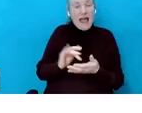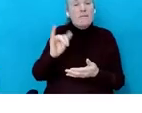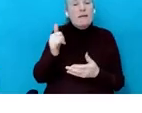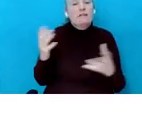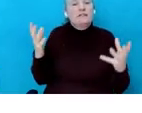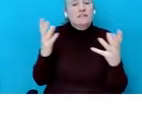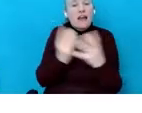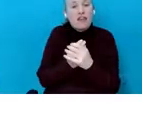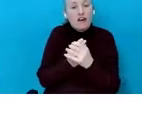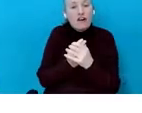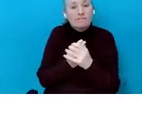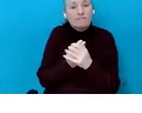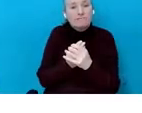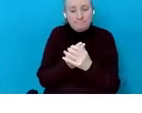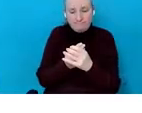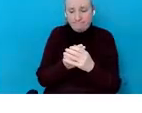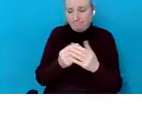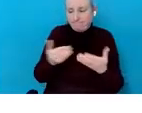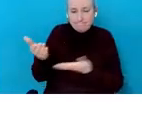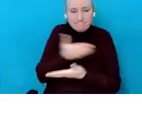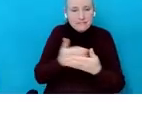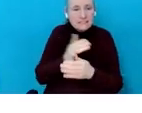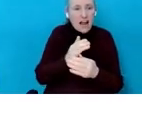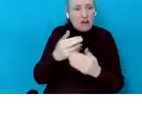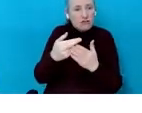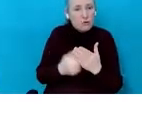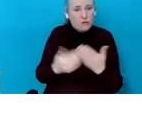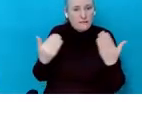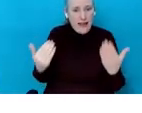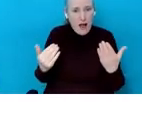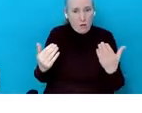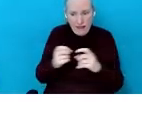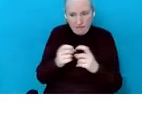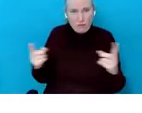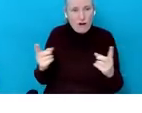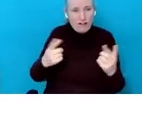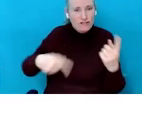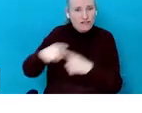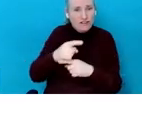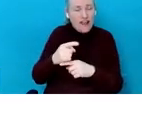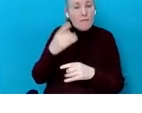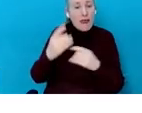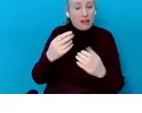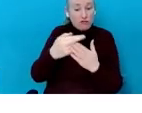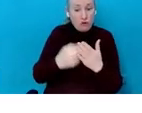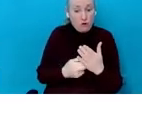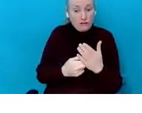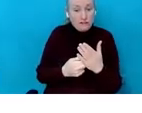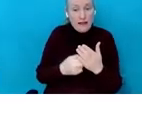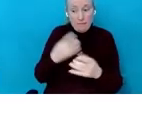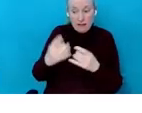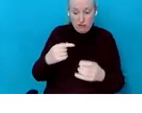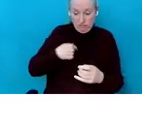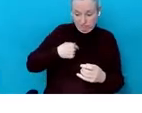opportunity to start rules now with everyone, you know, and make those rules that you're part of those rules too.